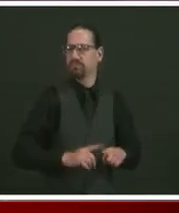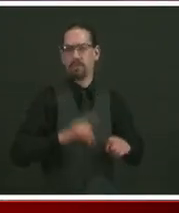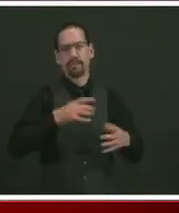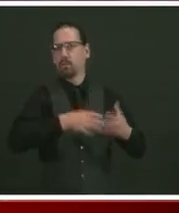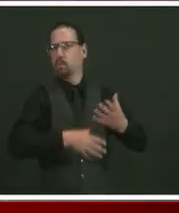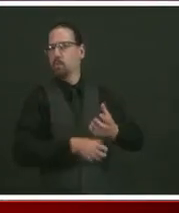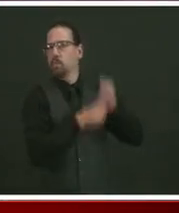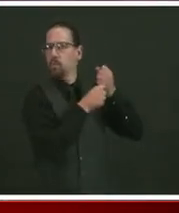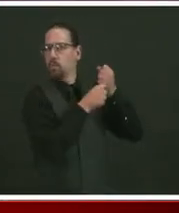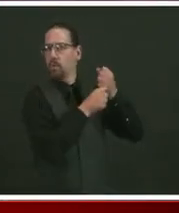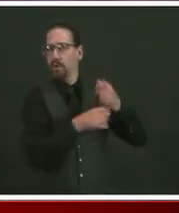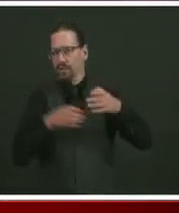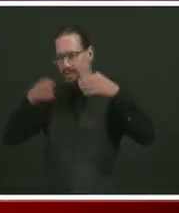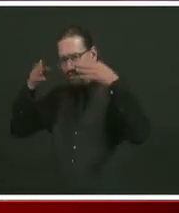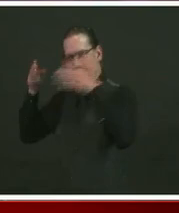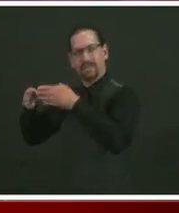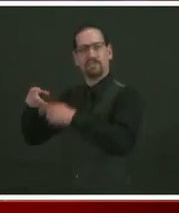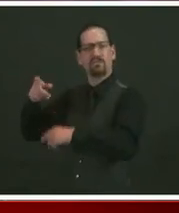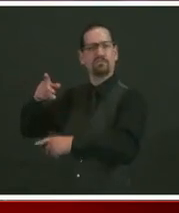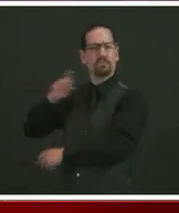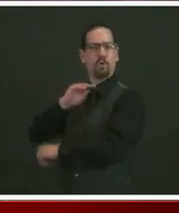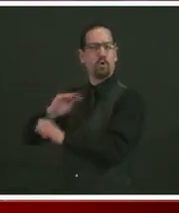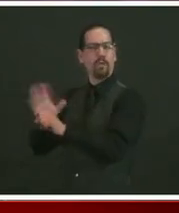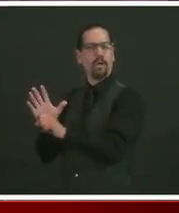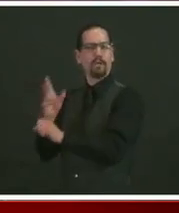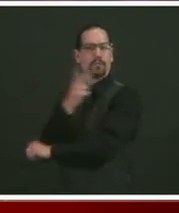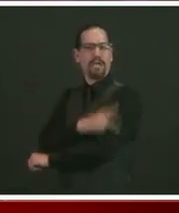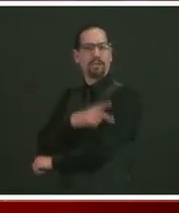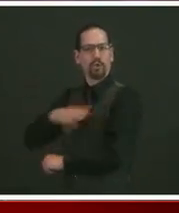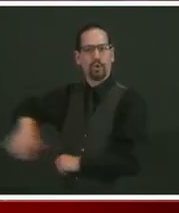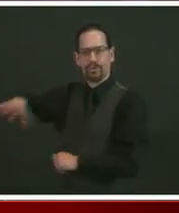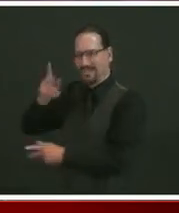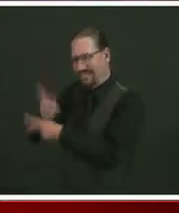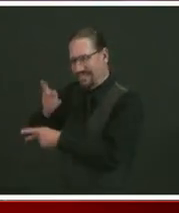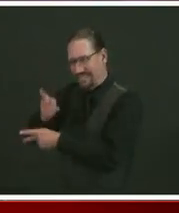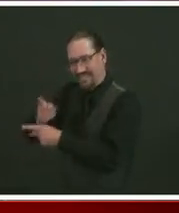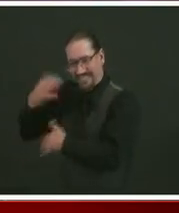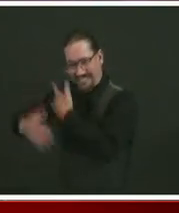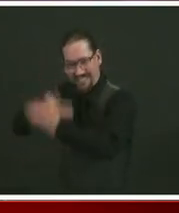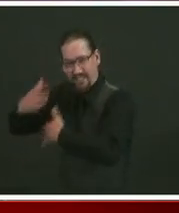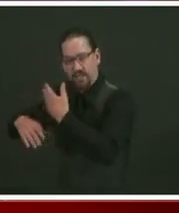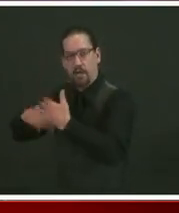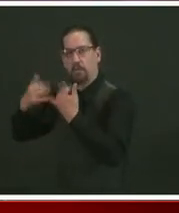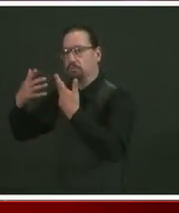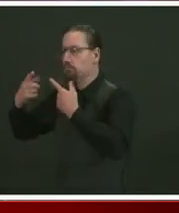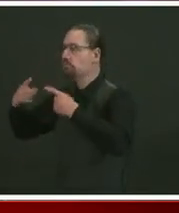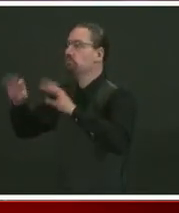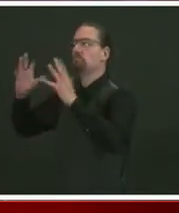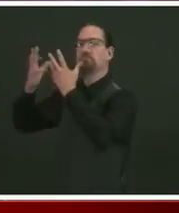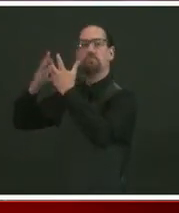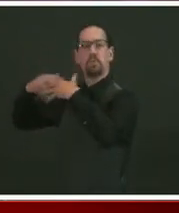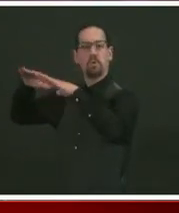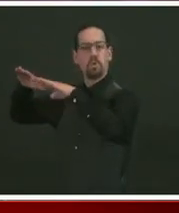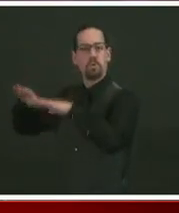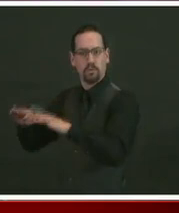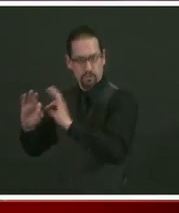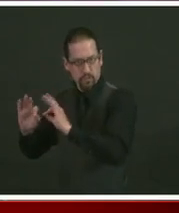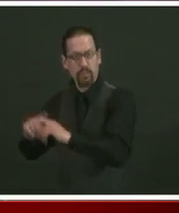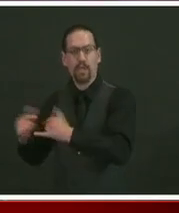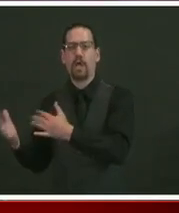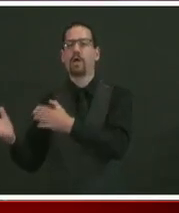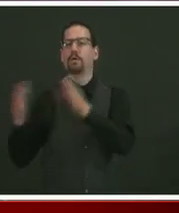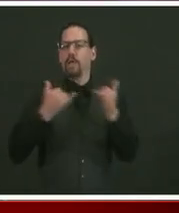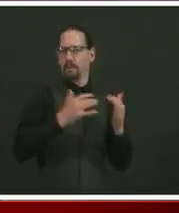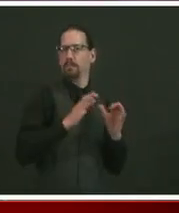we really get serious about addressing that. The virus has also worsened health disparities and